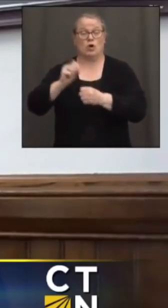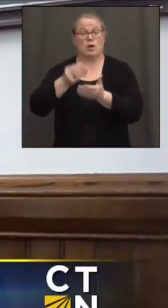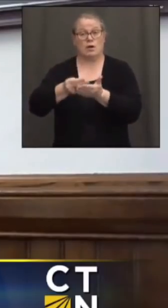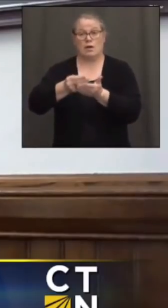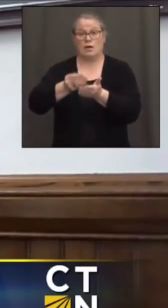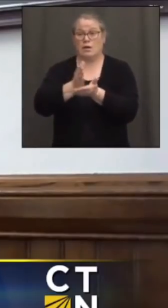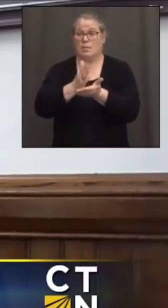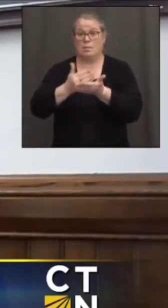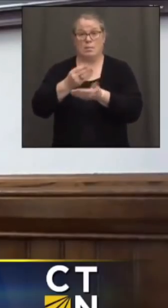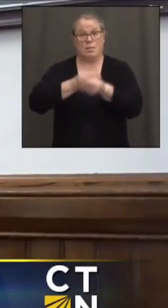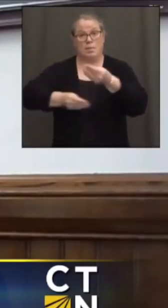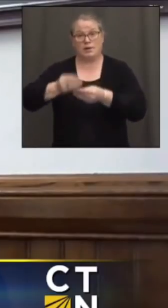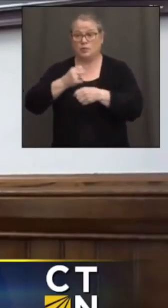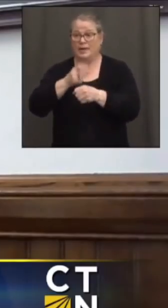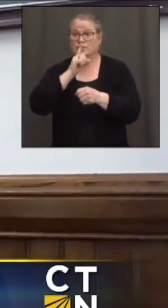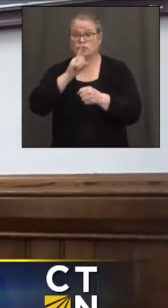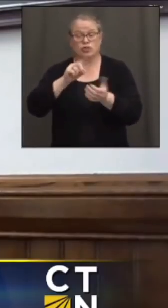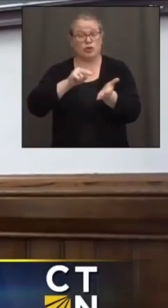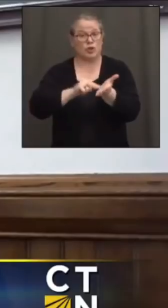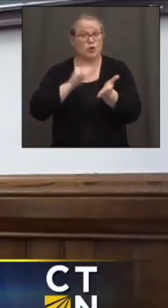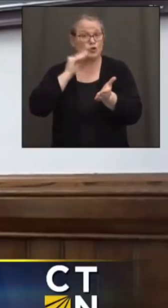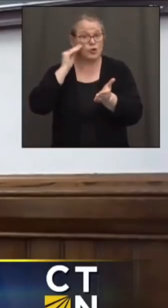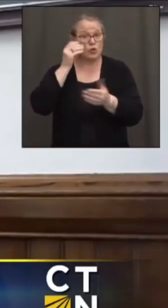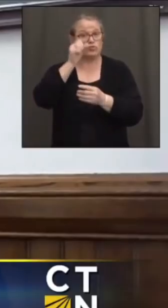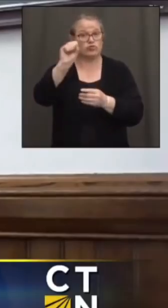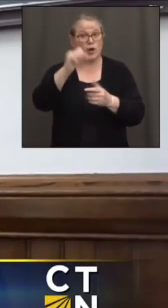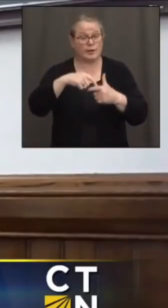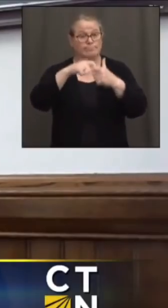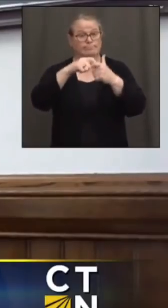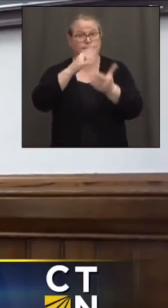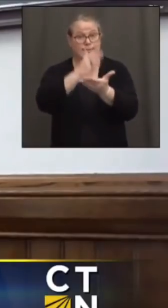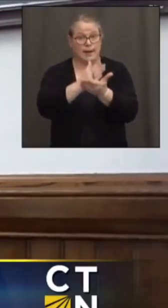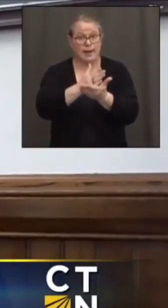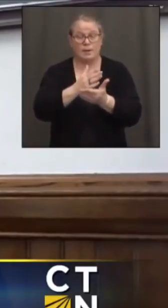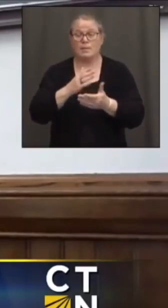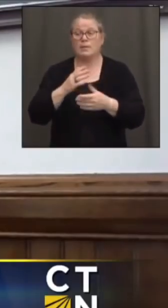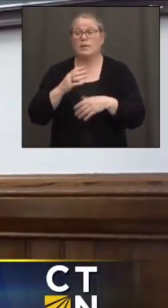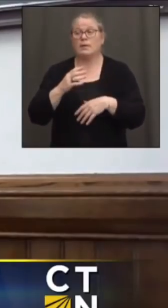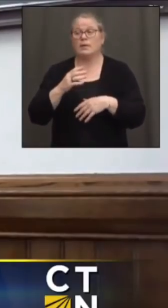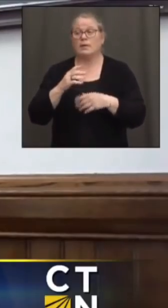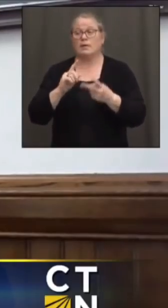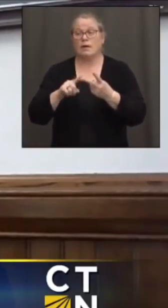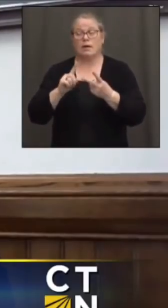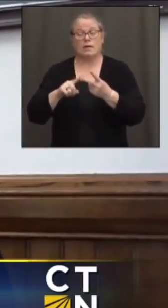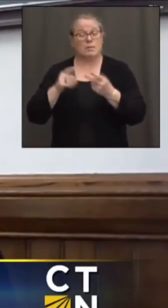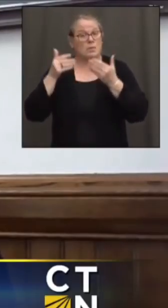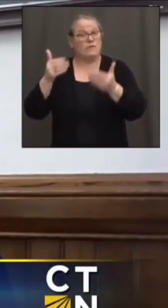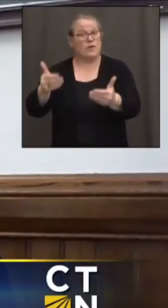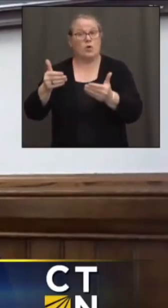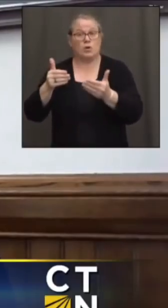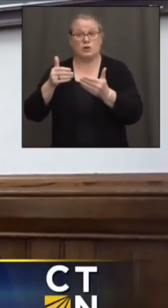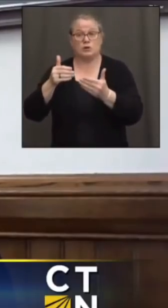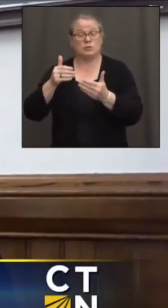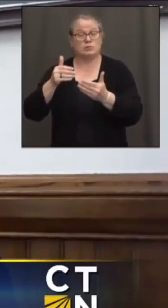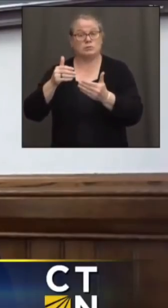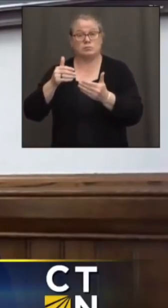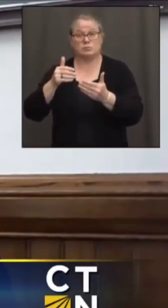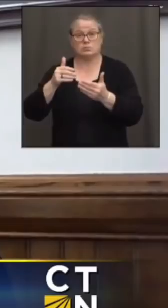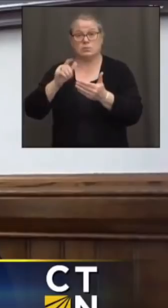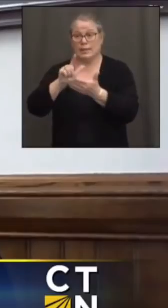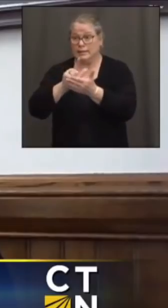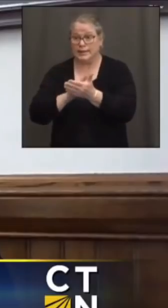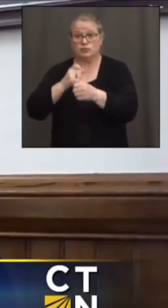making sure we stop a nursing home strike, moving forward with gaming legislation and ensuring that the governor has a budget that is